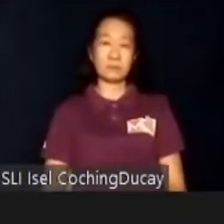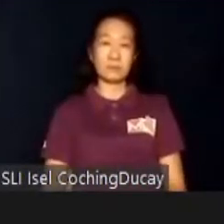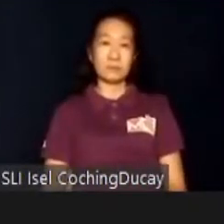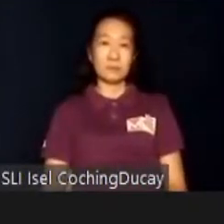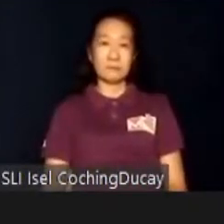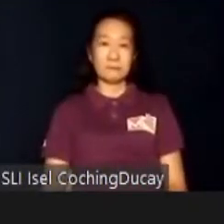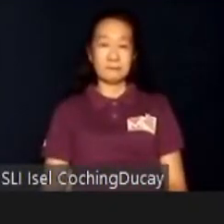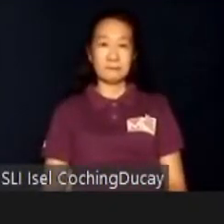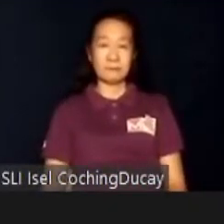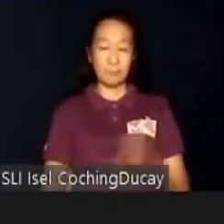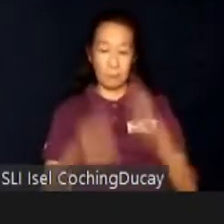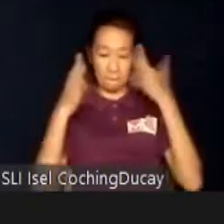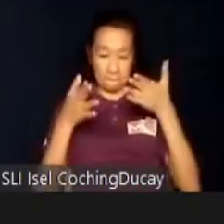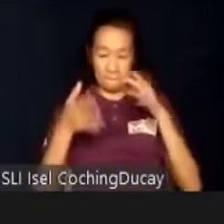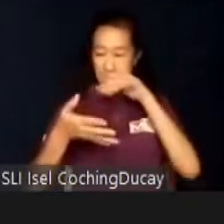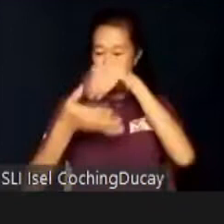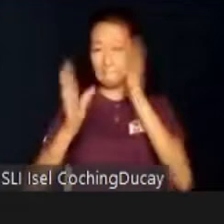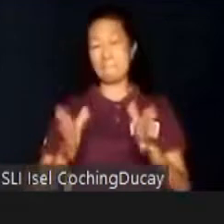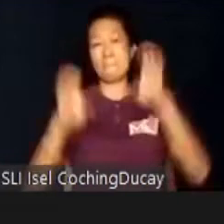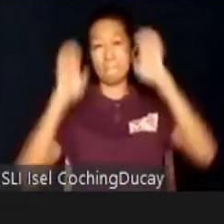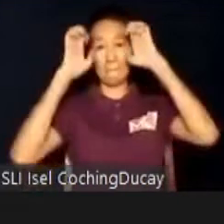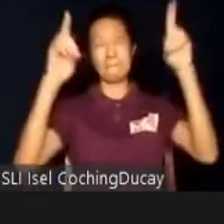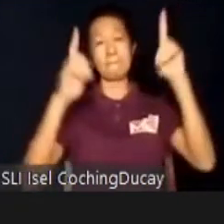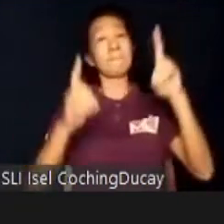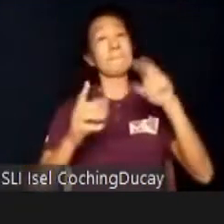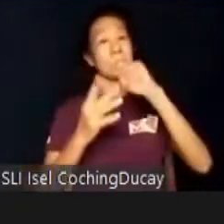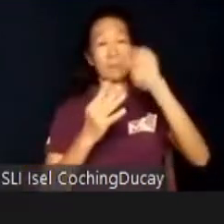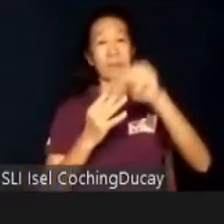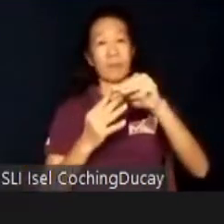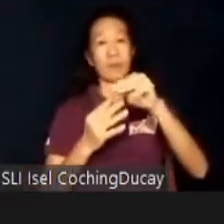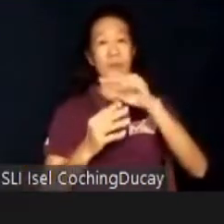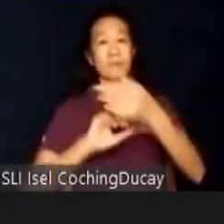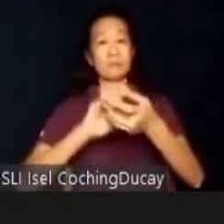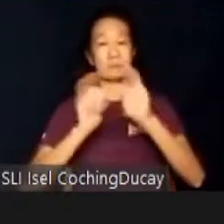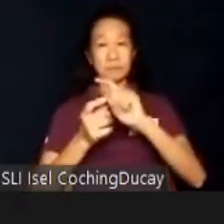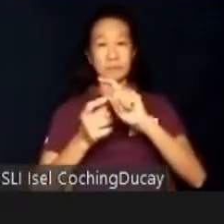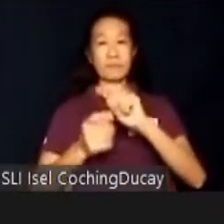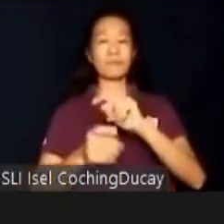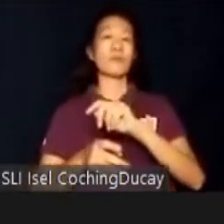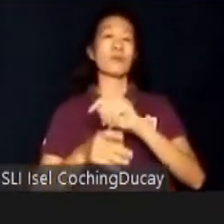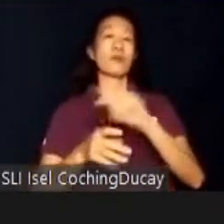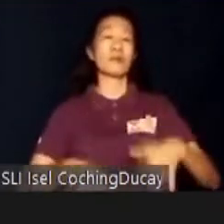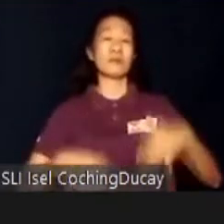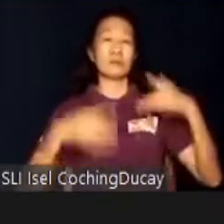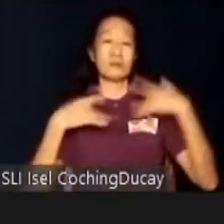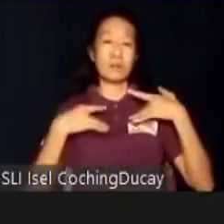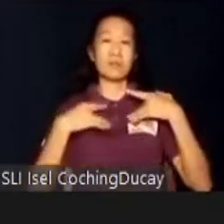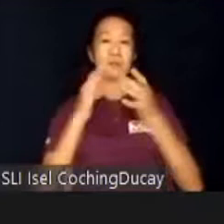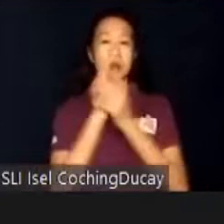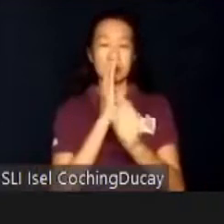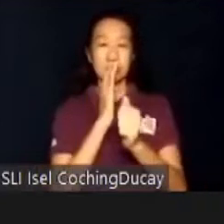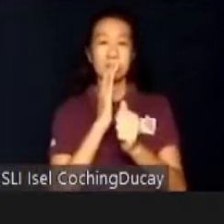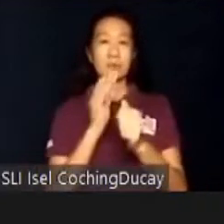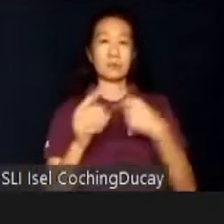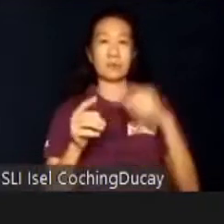The focus of the student's education program shifts to a more practical life skills curriculum when they reach